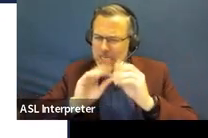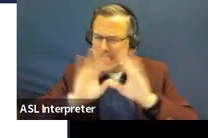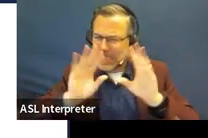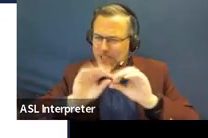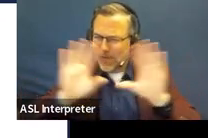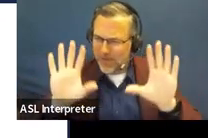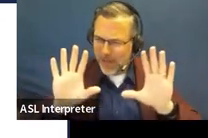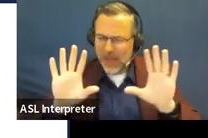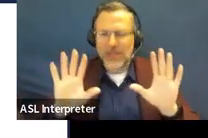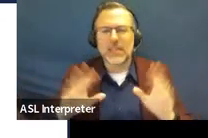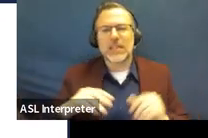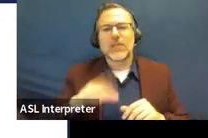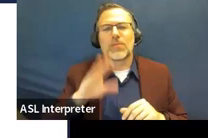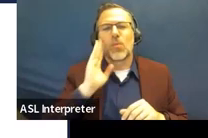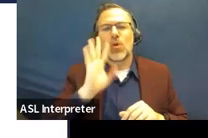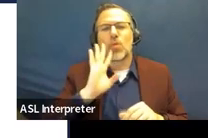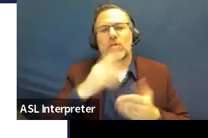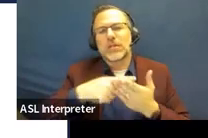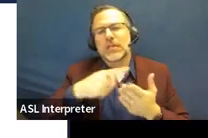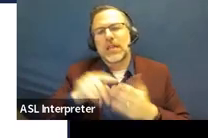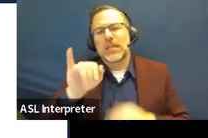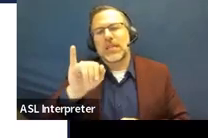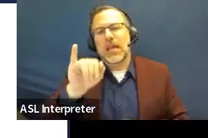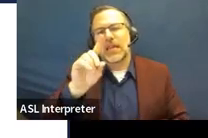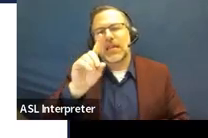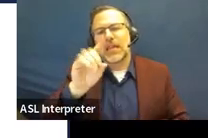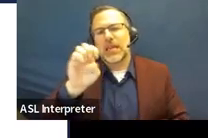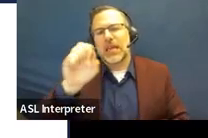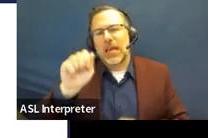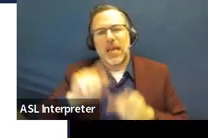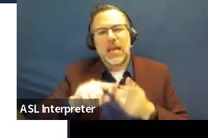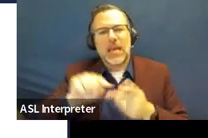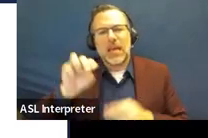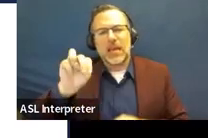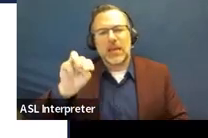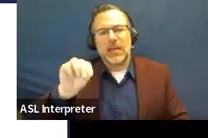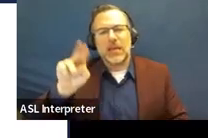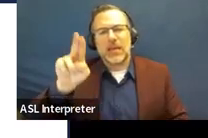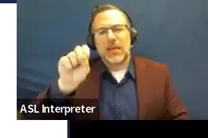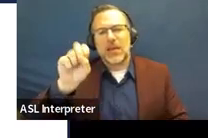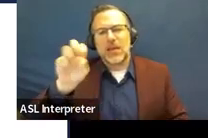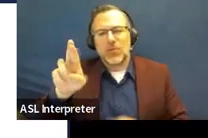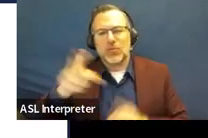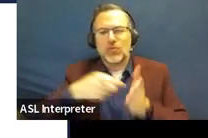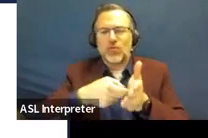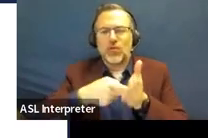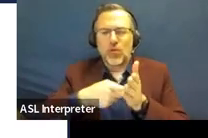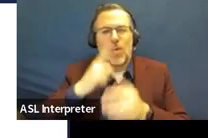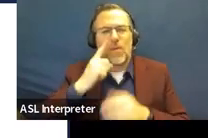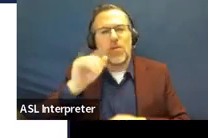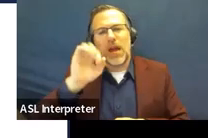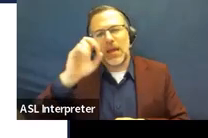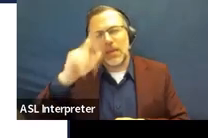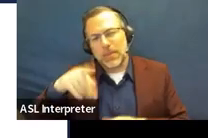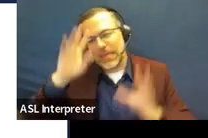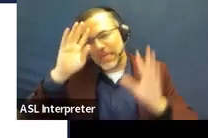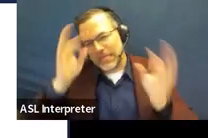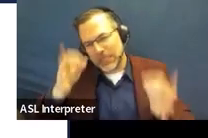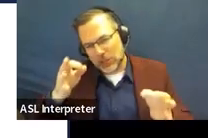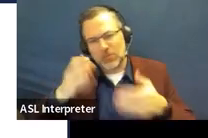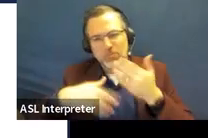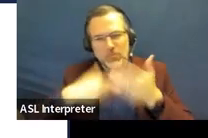IDEA and user requirements for the IEP decision-making process, the required participants,